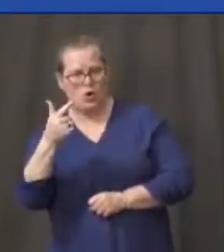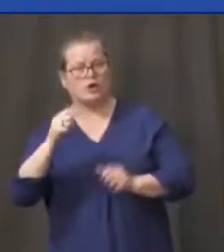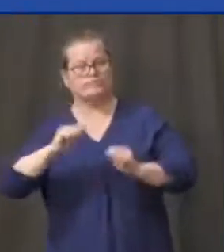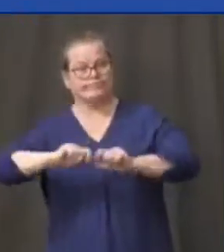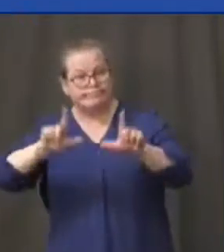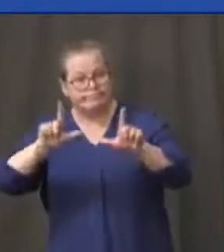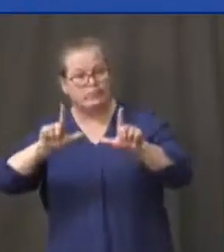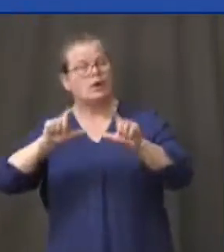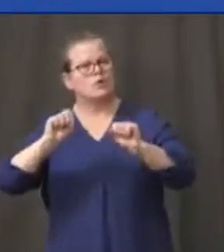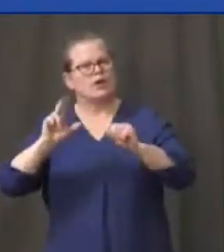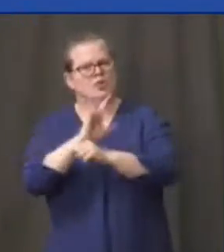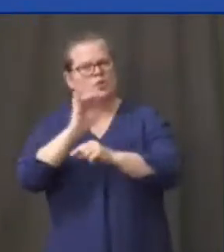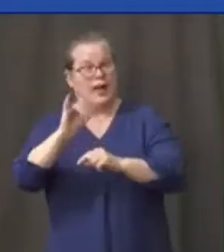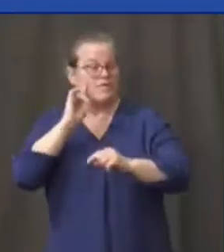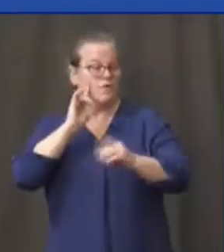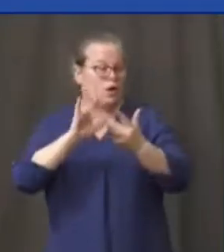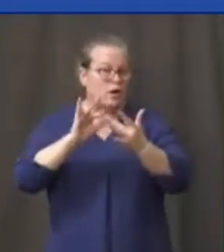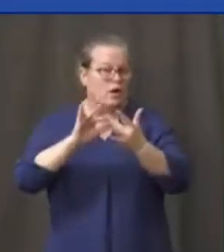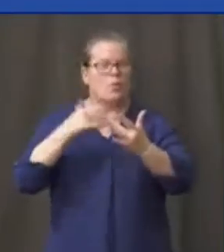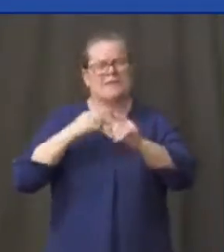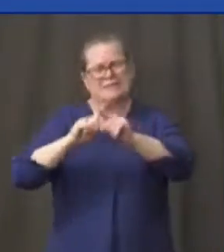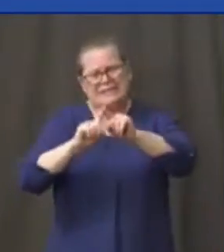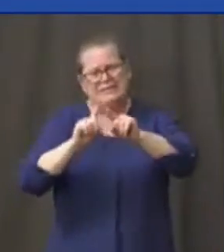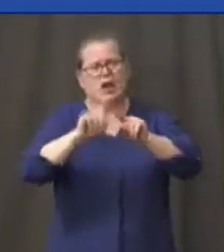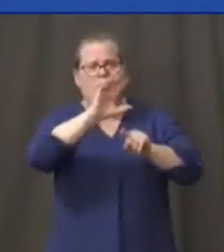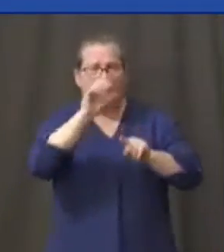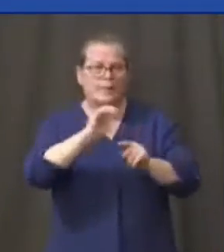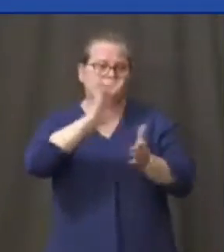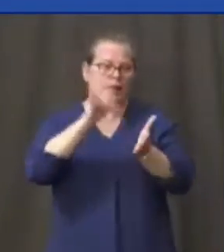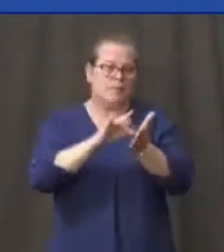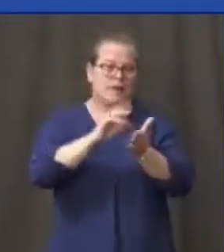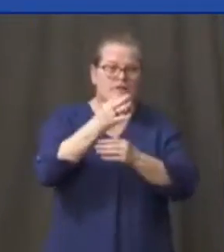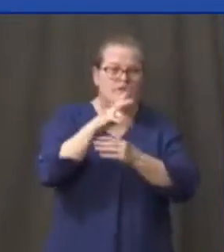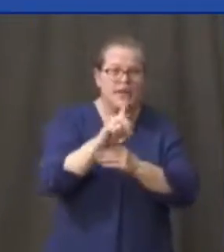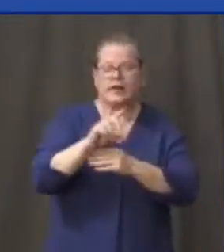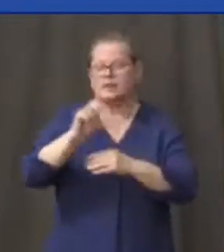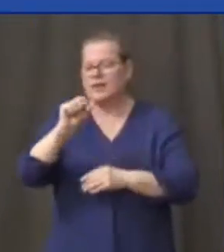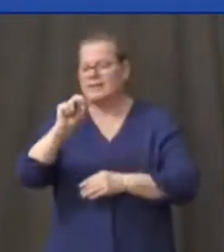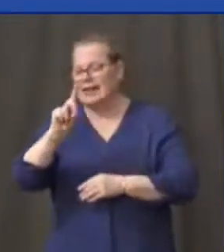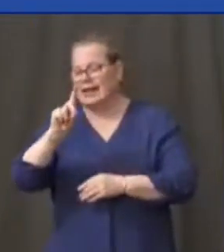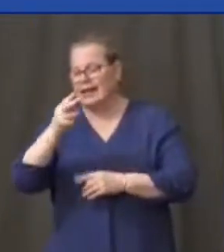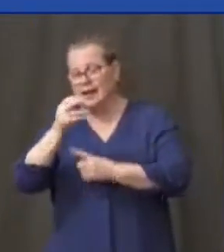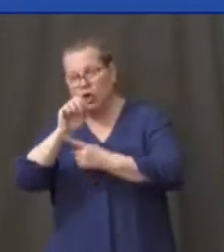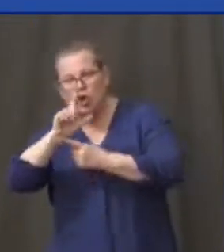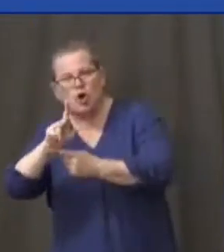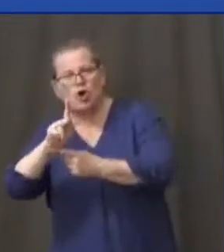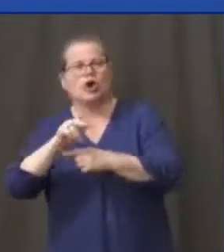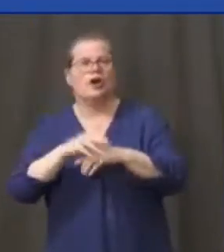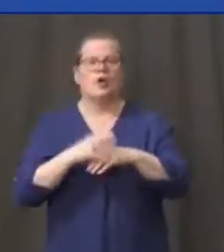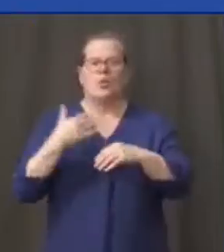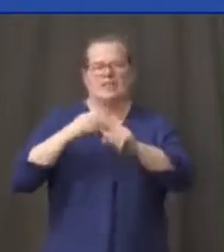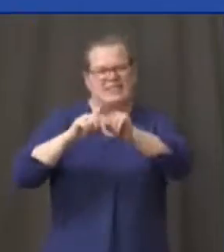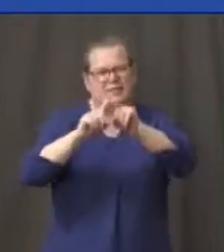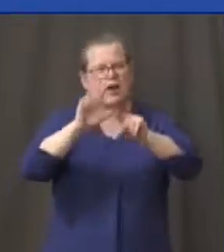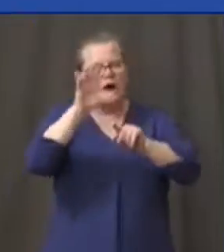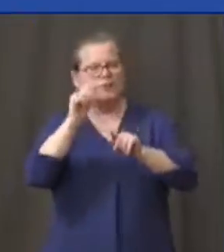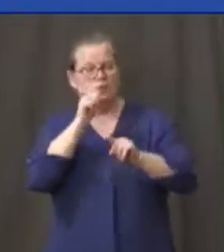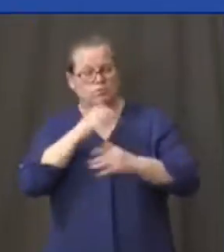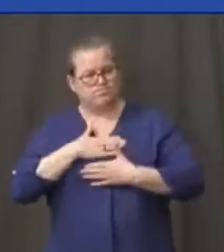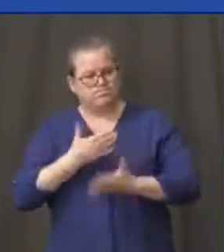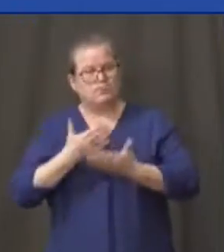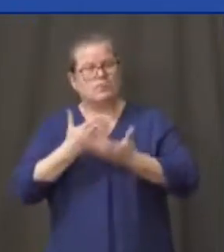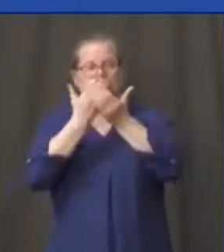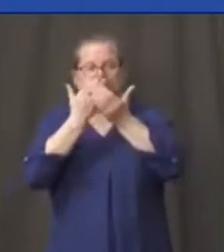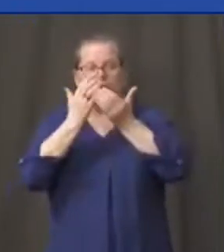Webco Plastics and Middlefield and Curtis Packaging and Sandy Hook and Enhanced Color doing face shields. And that will be